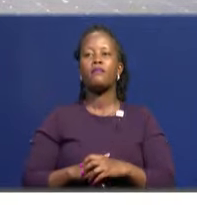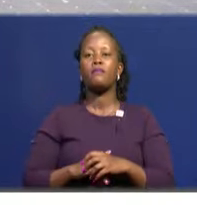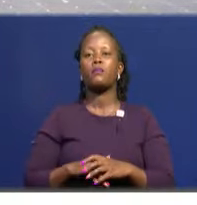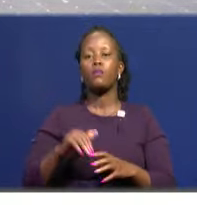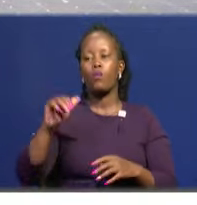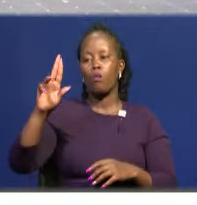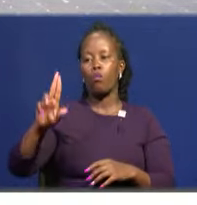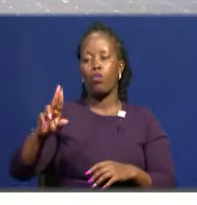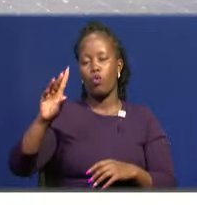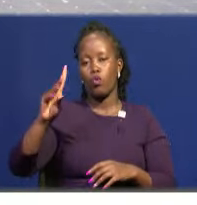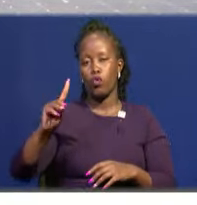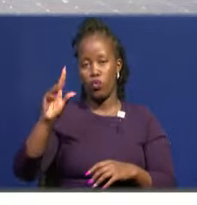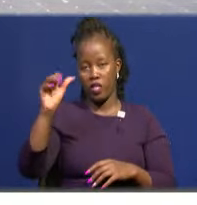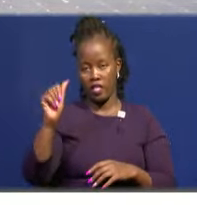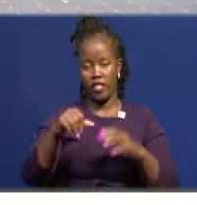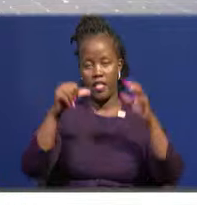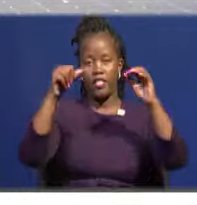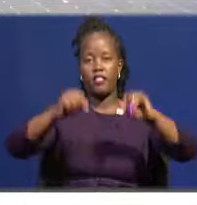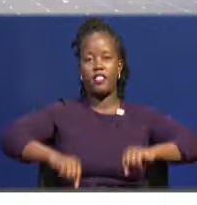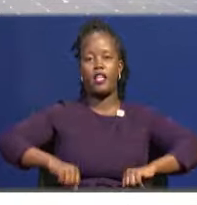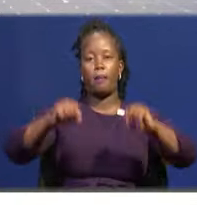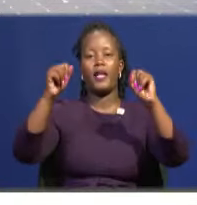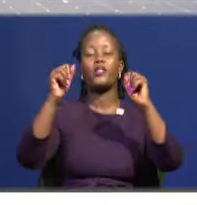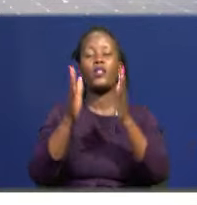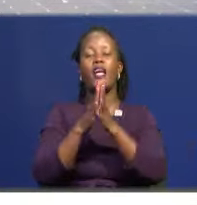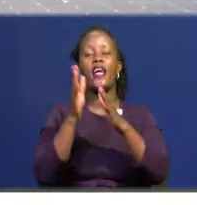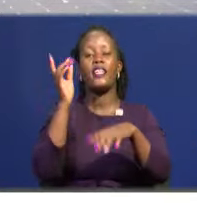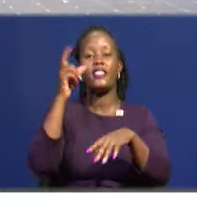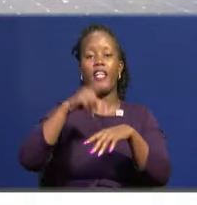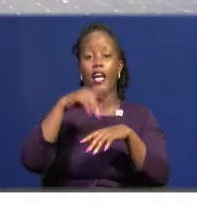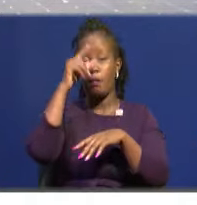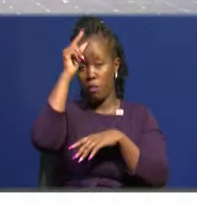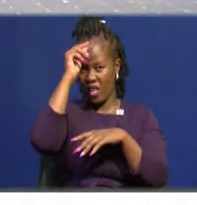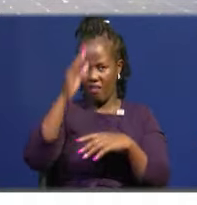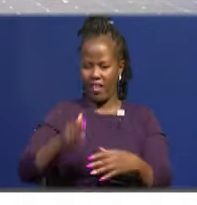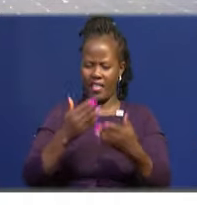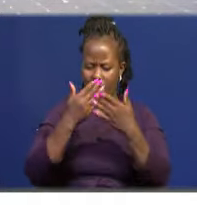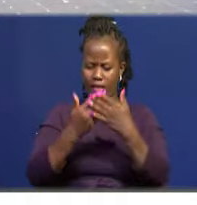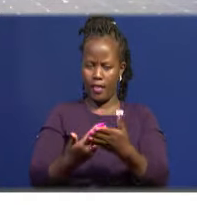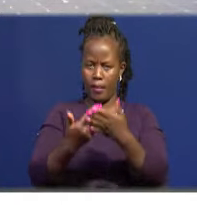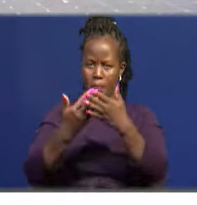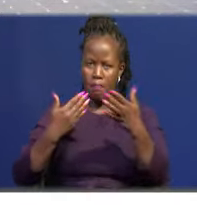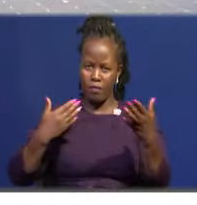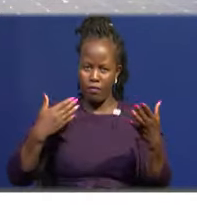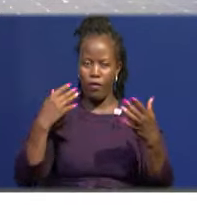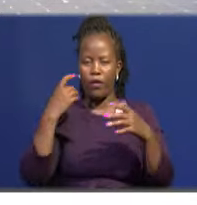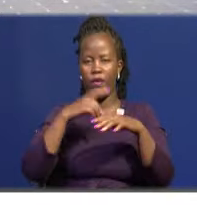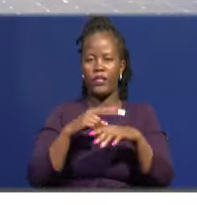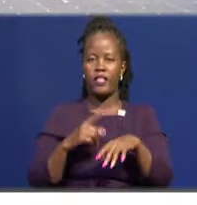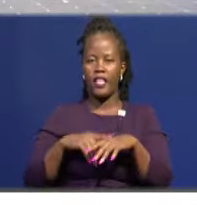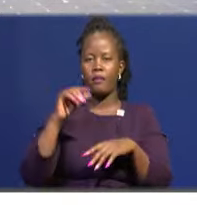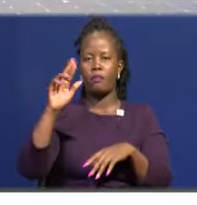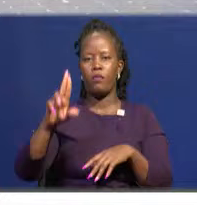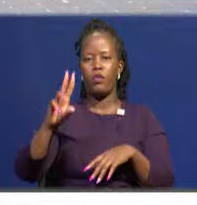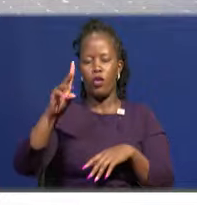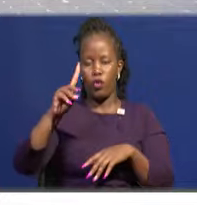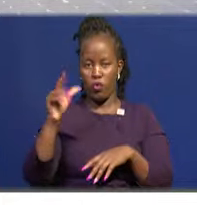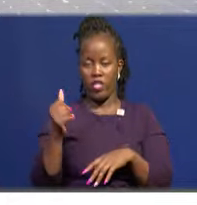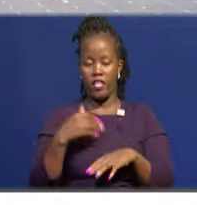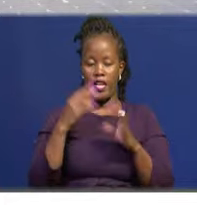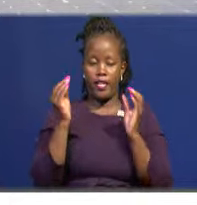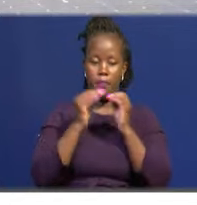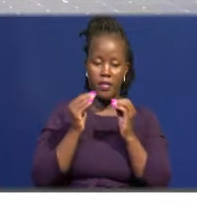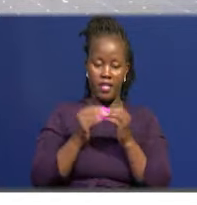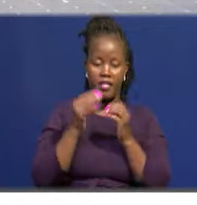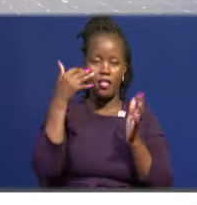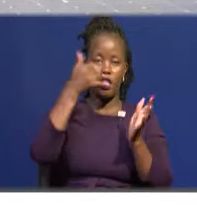UDA chairperson and Embu governor Cecil Imbarira there a little bit earlier on when UDA had met, including their